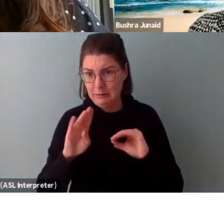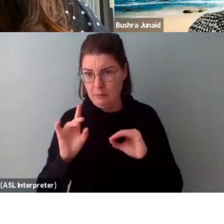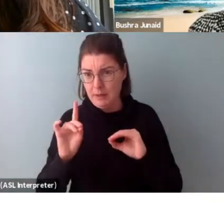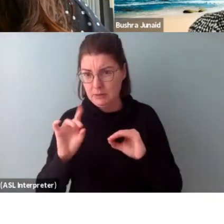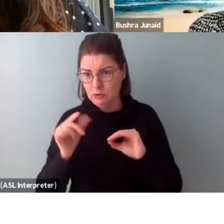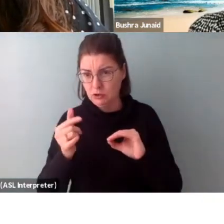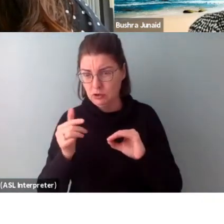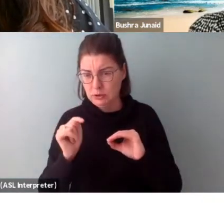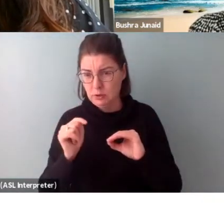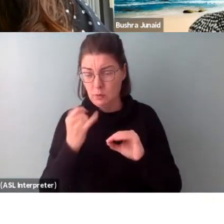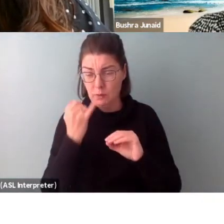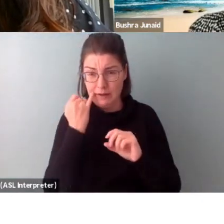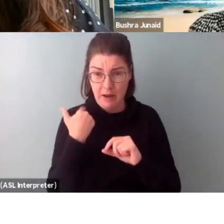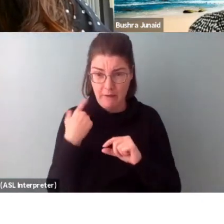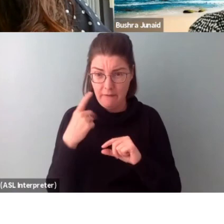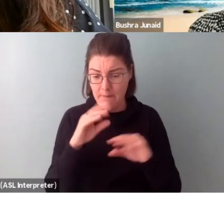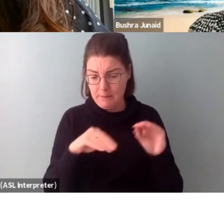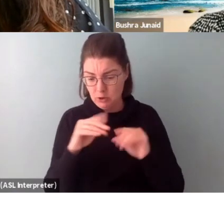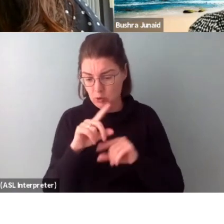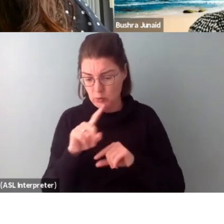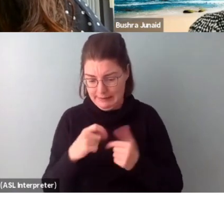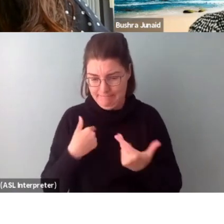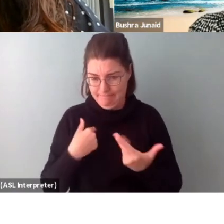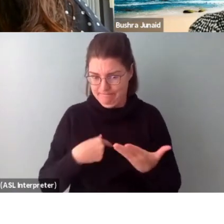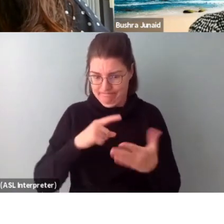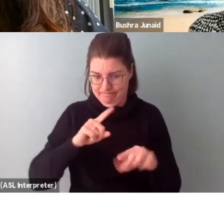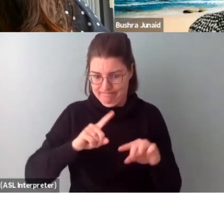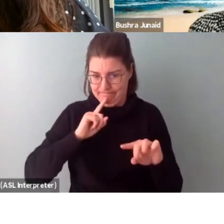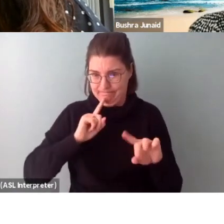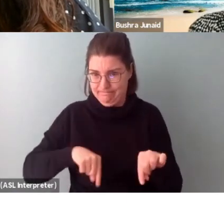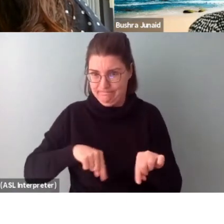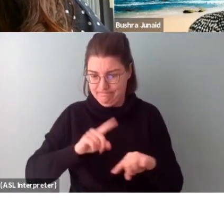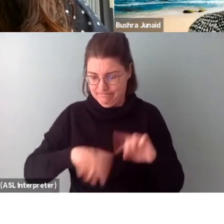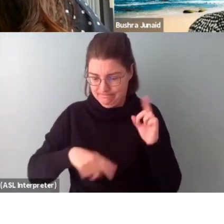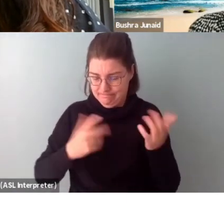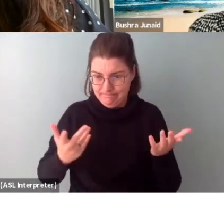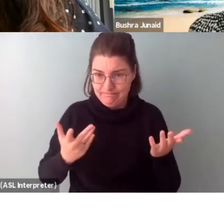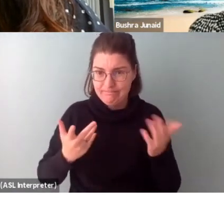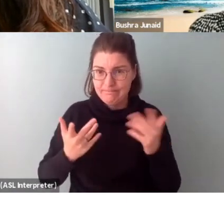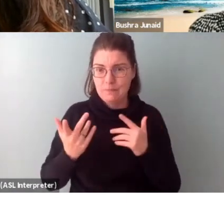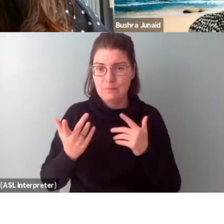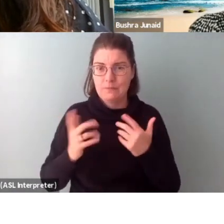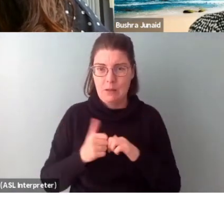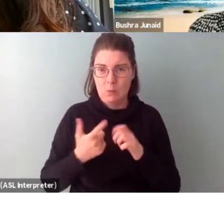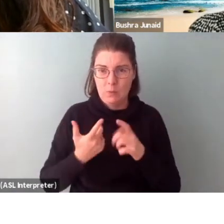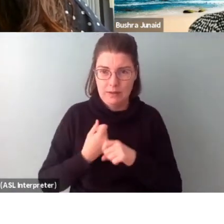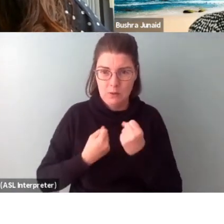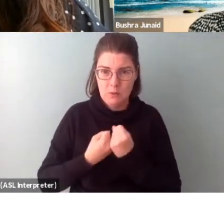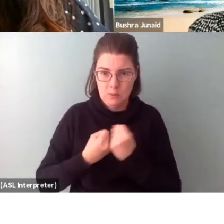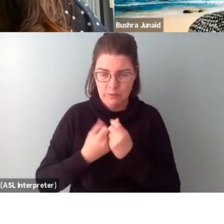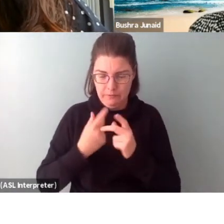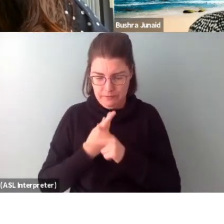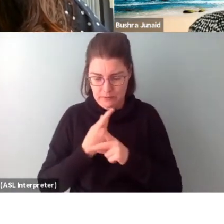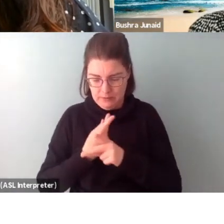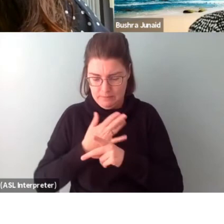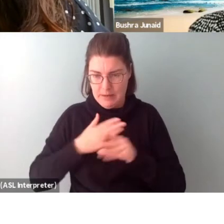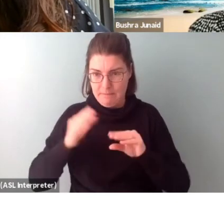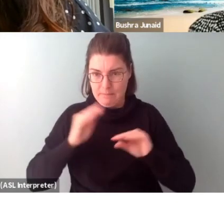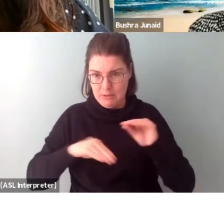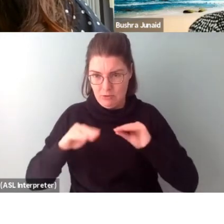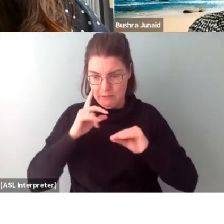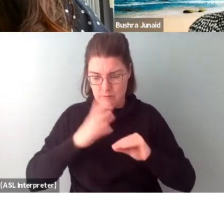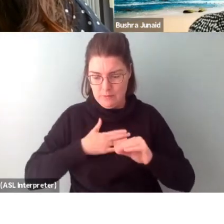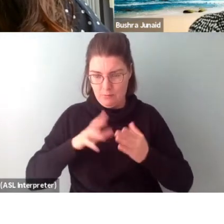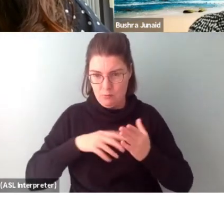What if there are budget questions that you're not able to answer in your application? And how can you get support on figuring out your budget for your